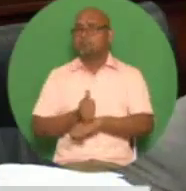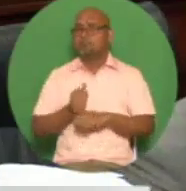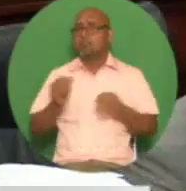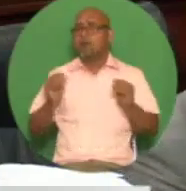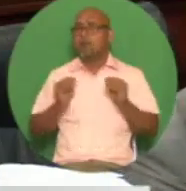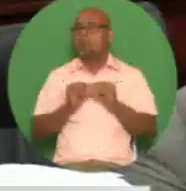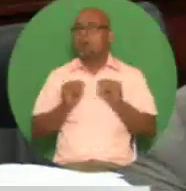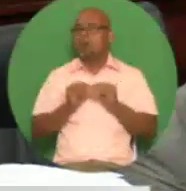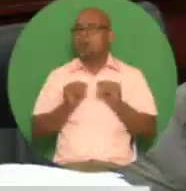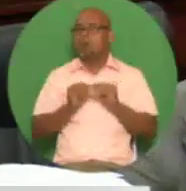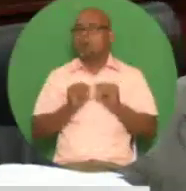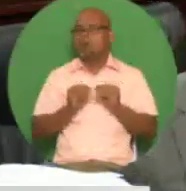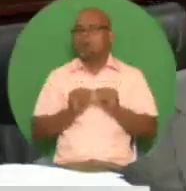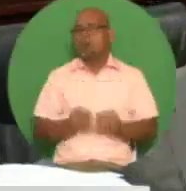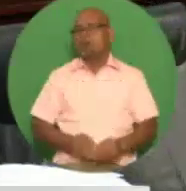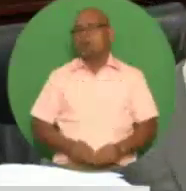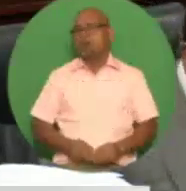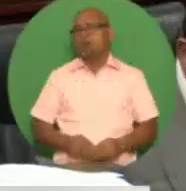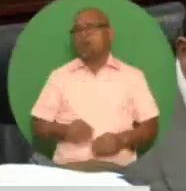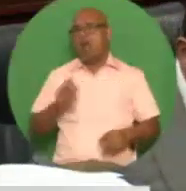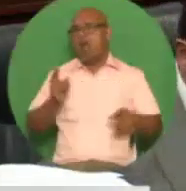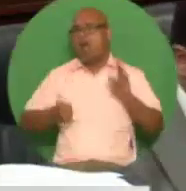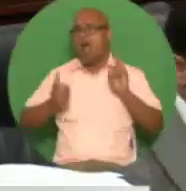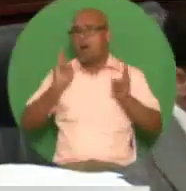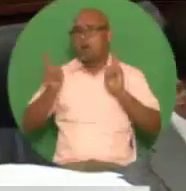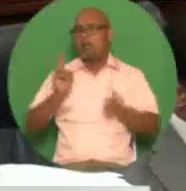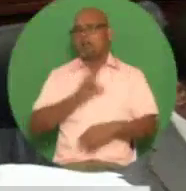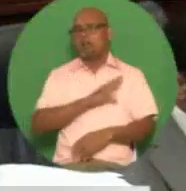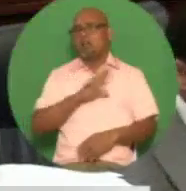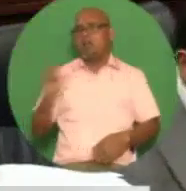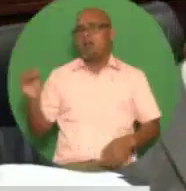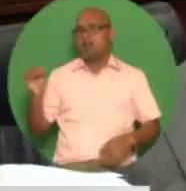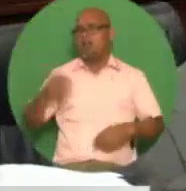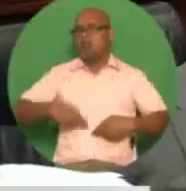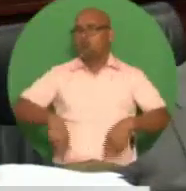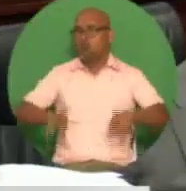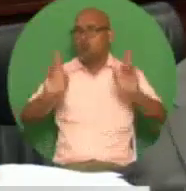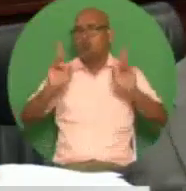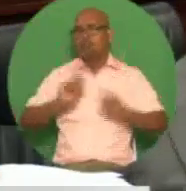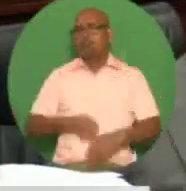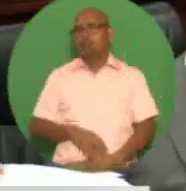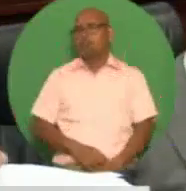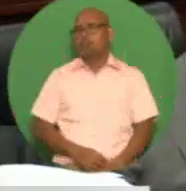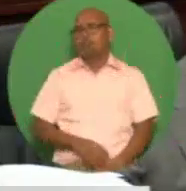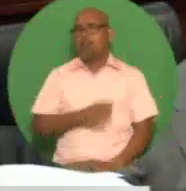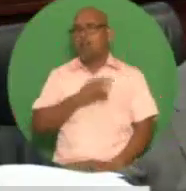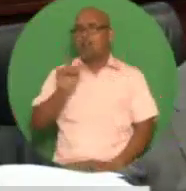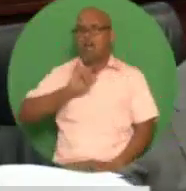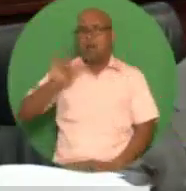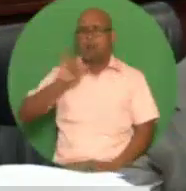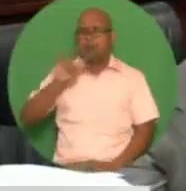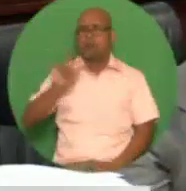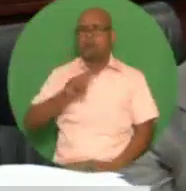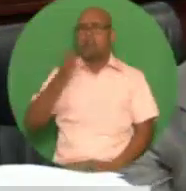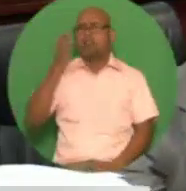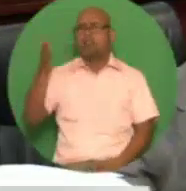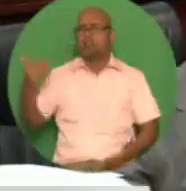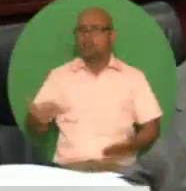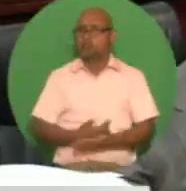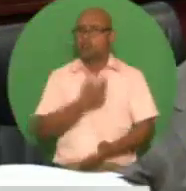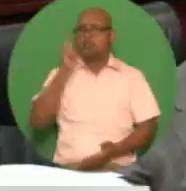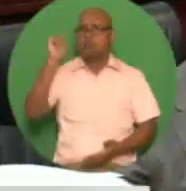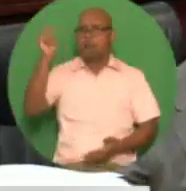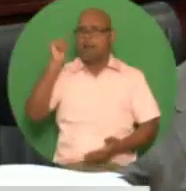commercial businesses could thrive our network of roads and highways our new airport terminal in tobago our